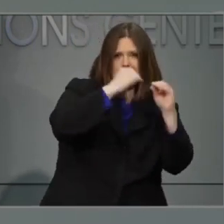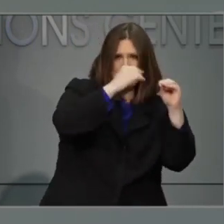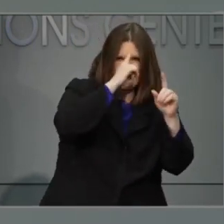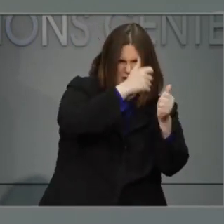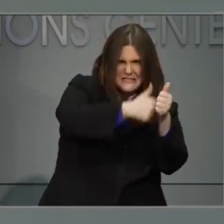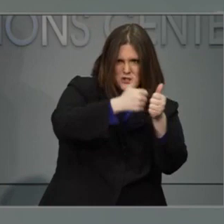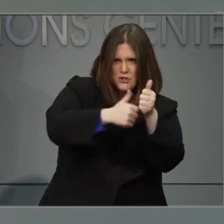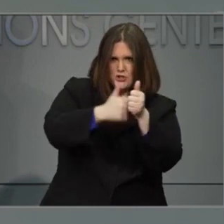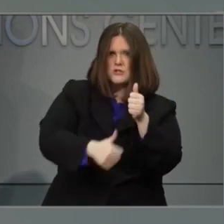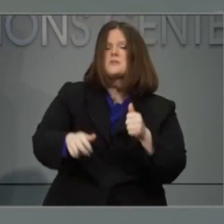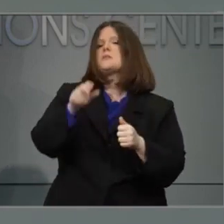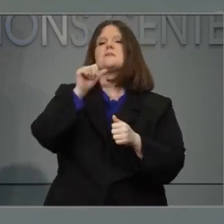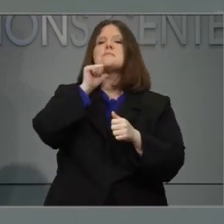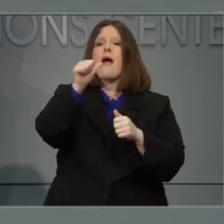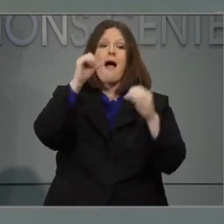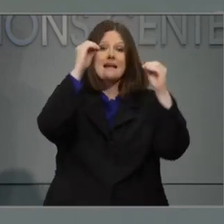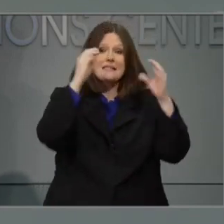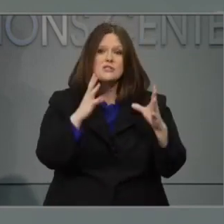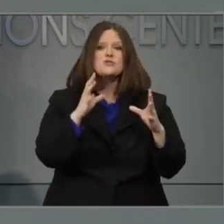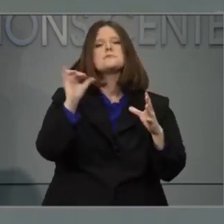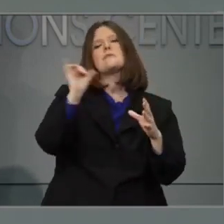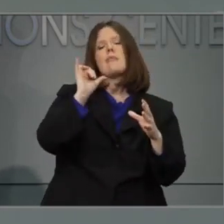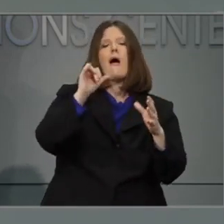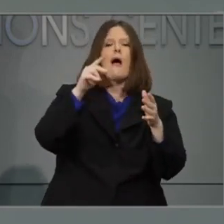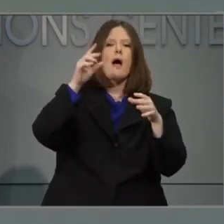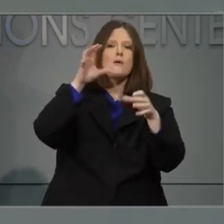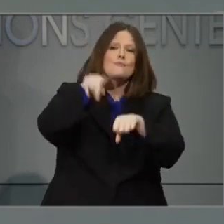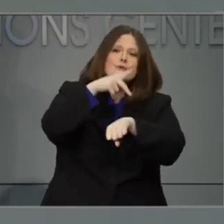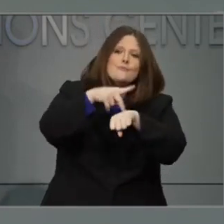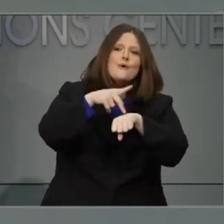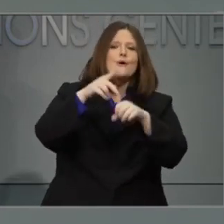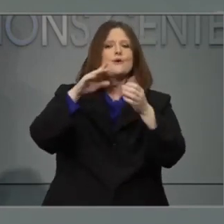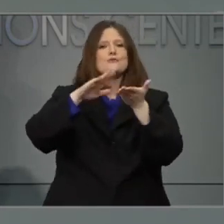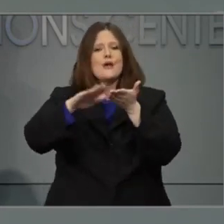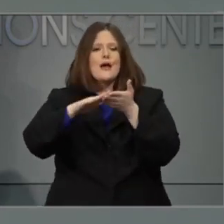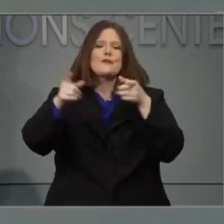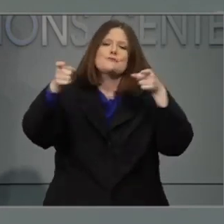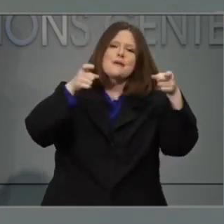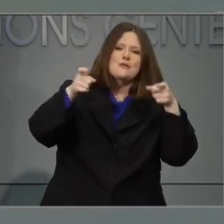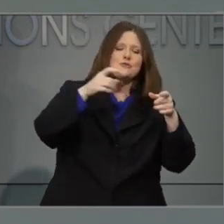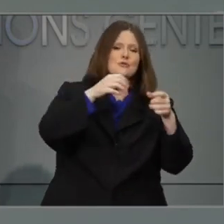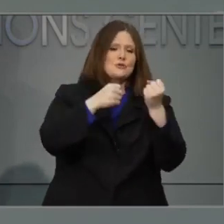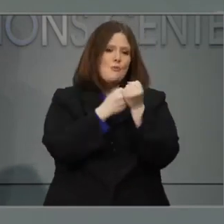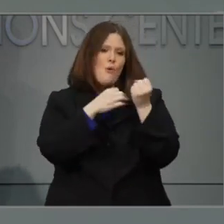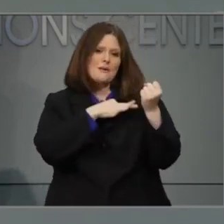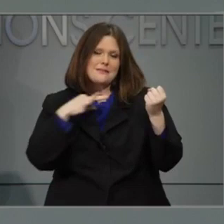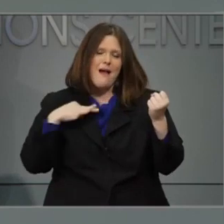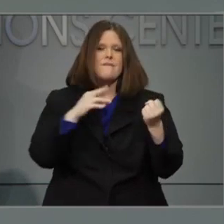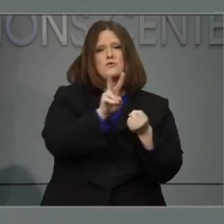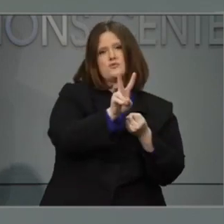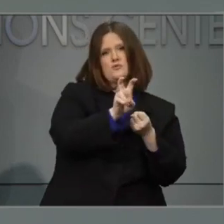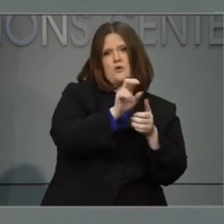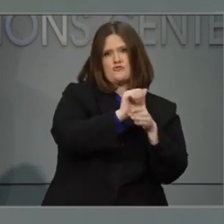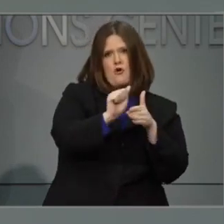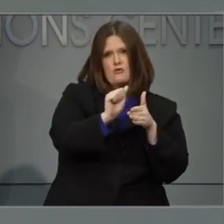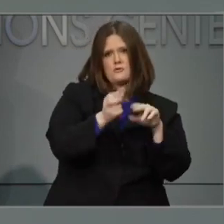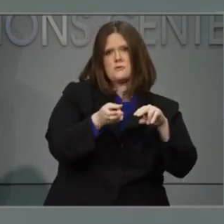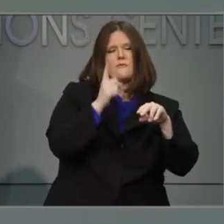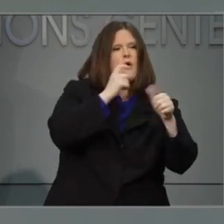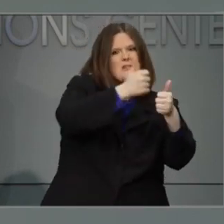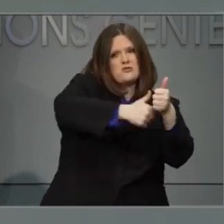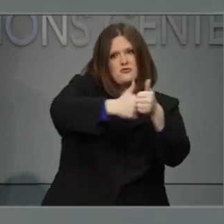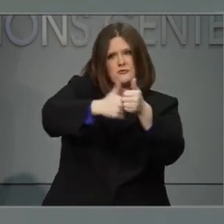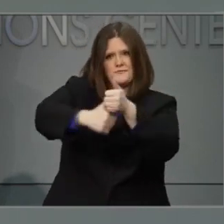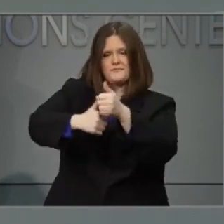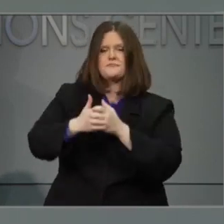-teaching staff members, including administrators and janitors and other support staff. This is just one of many ways